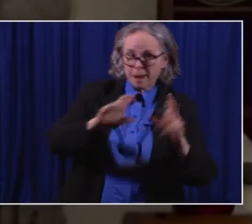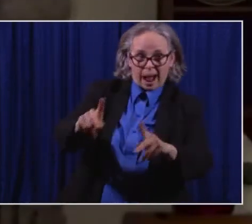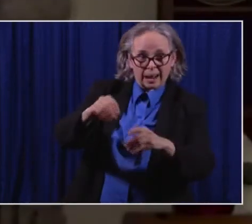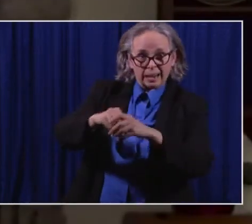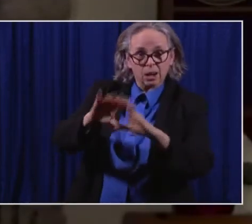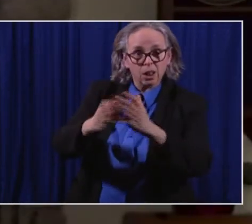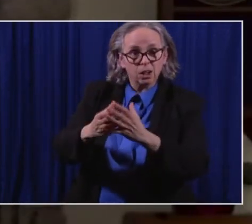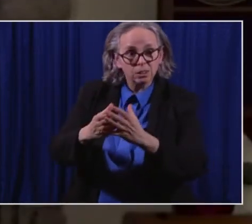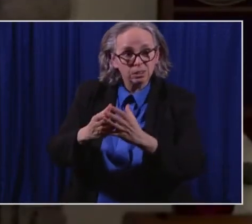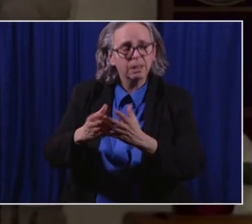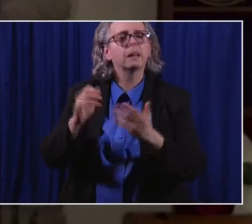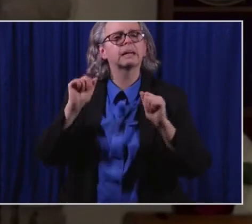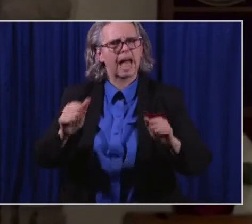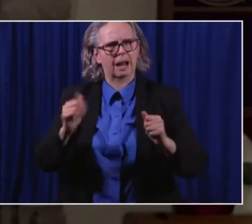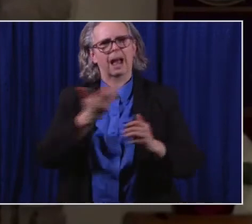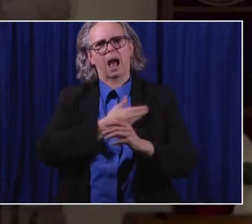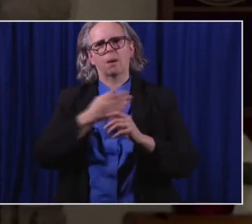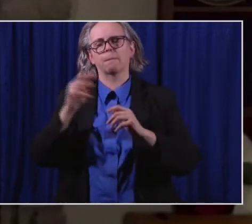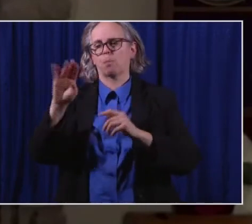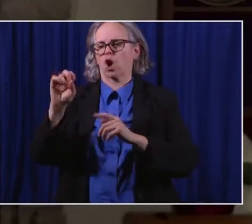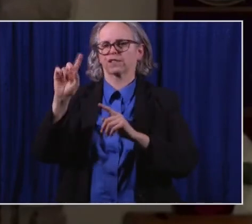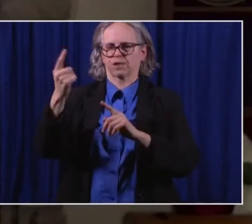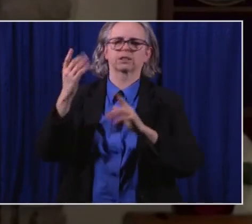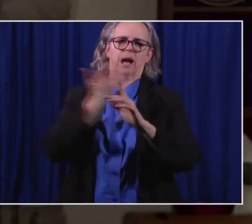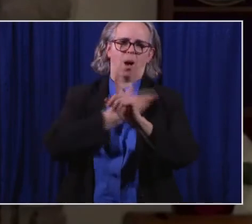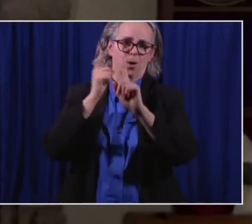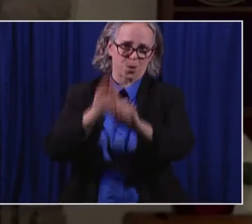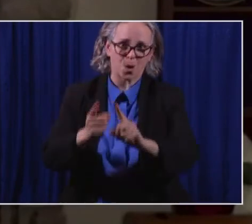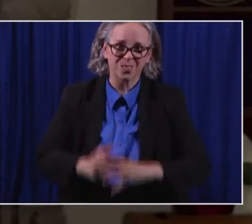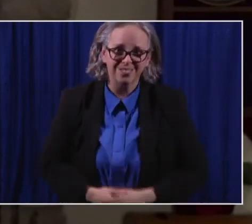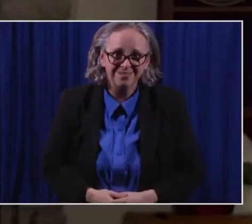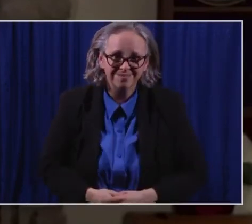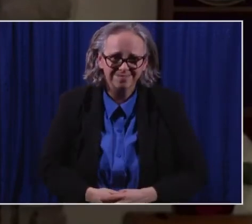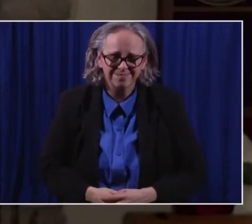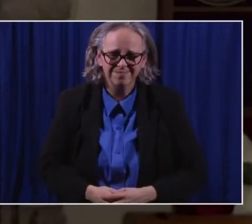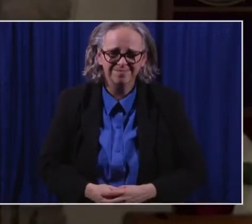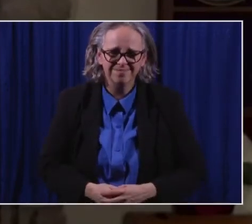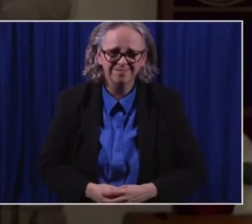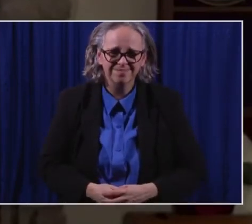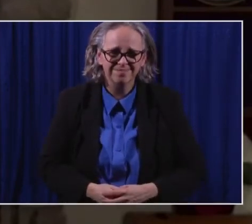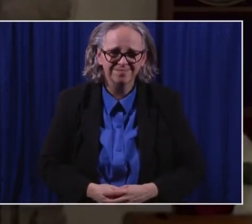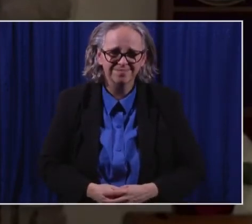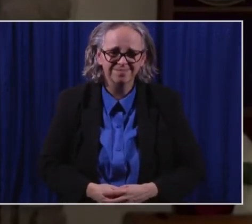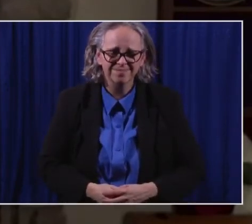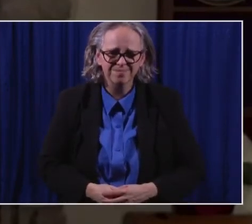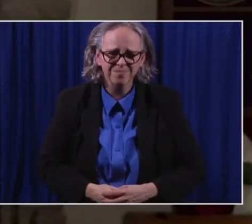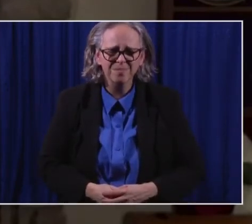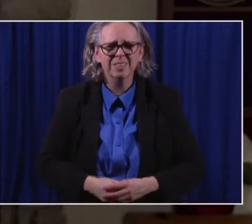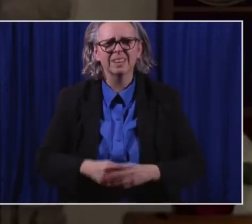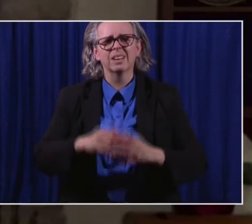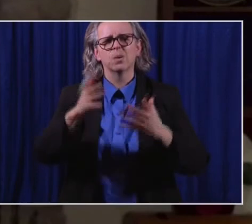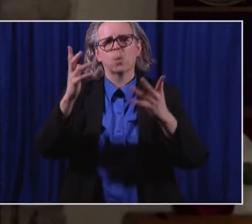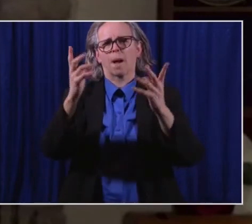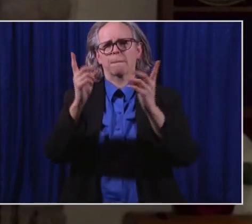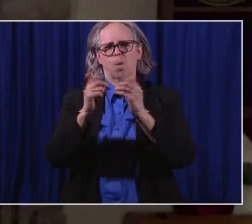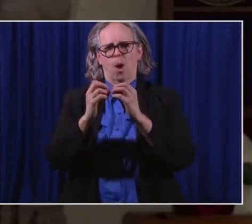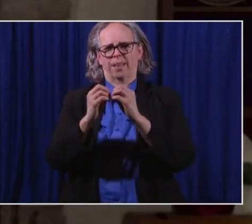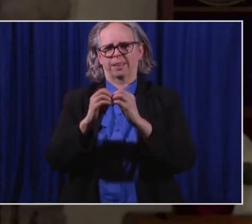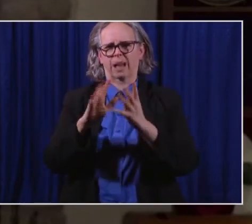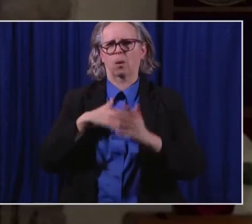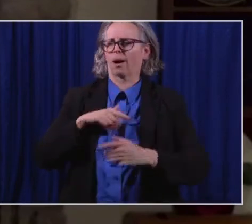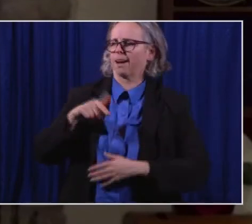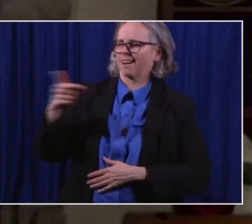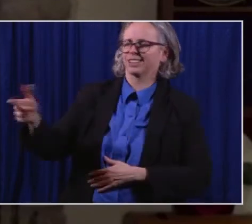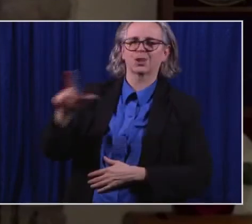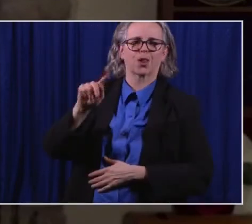Let me, um, mention one more thing, uh, before I turn it over to the, uh, Lieutenant Governor. And I